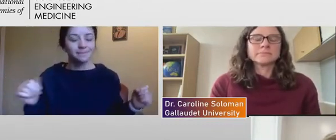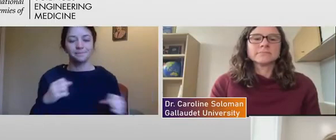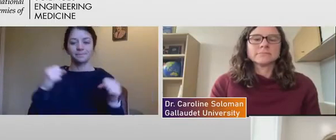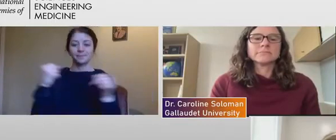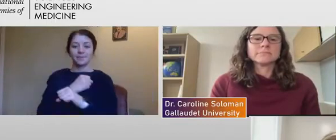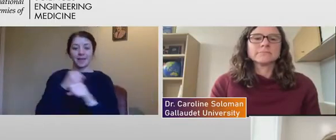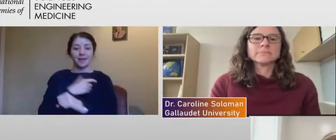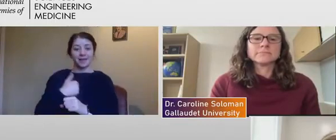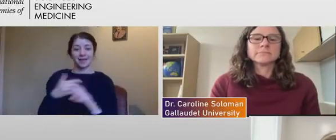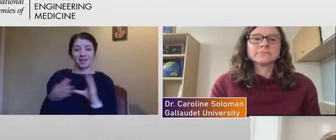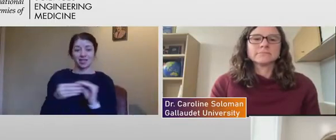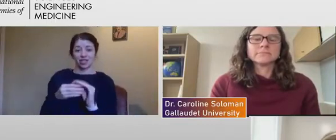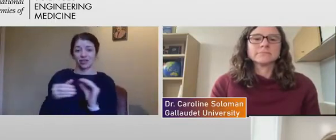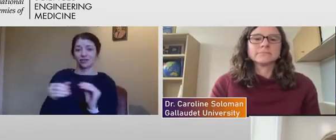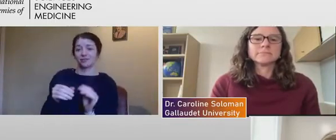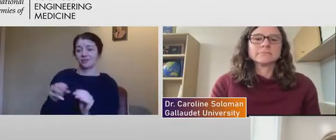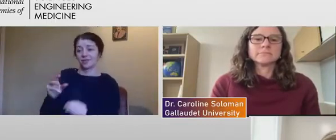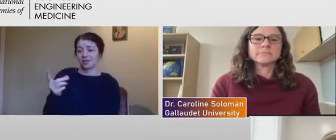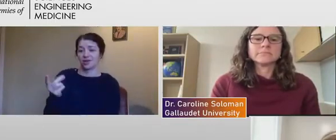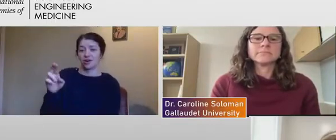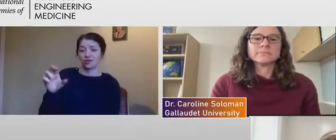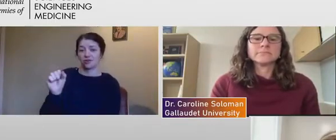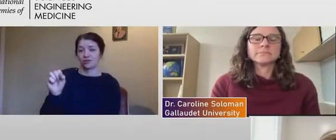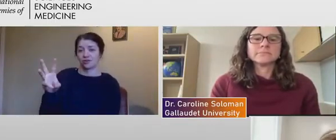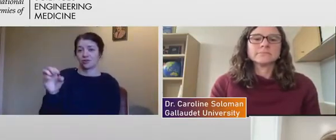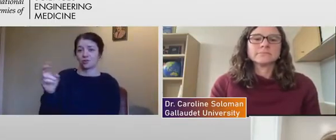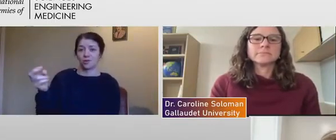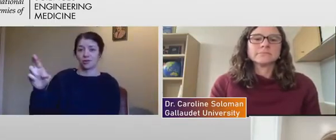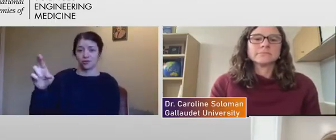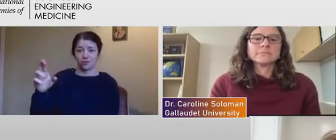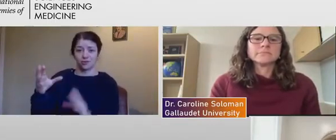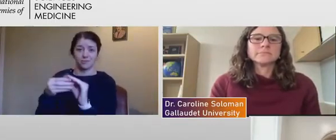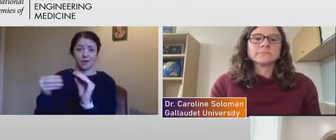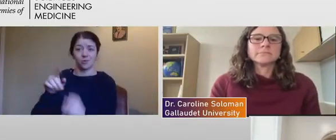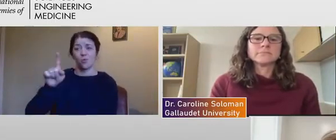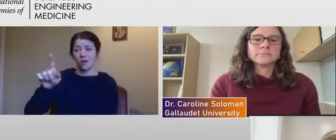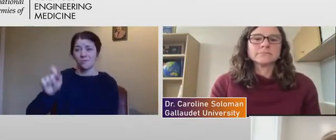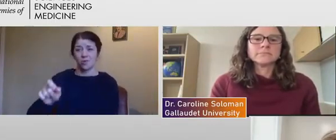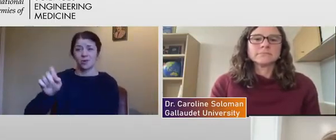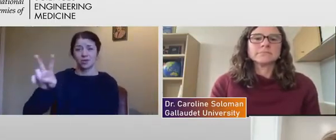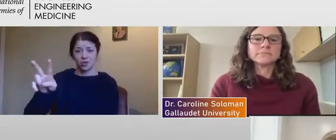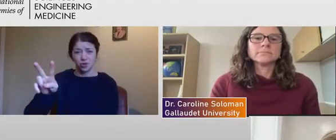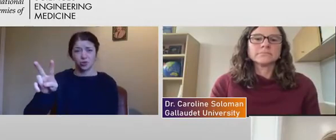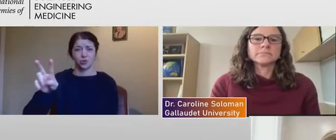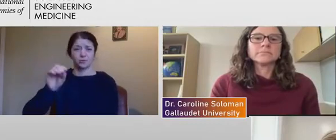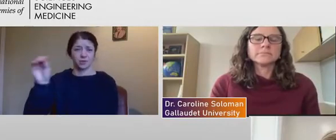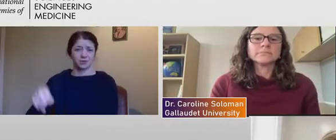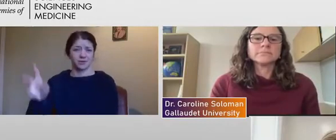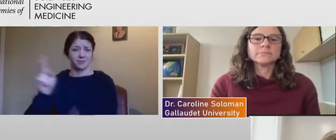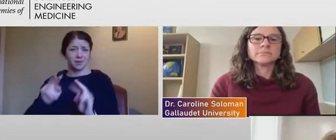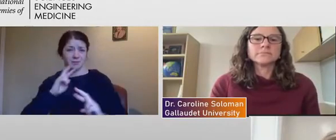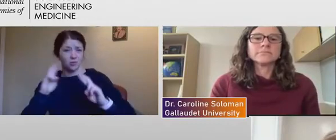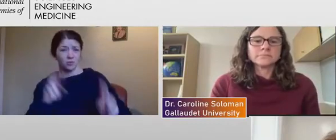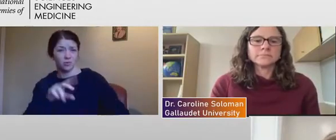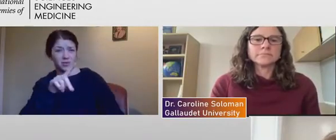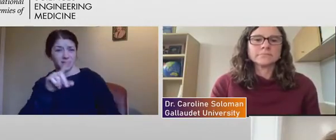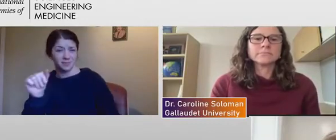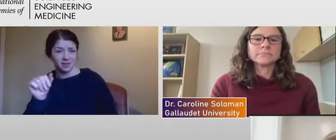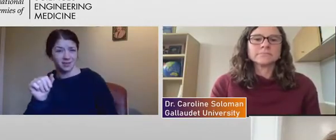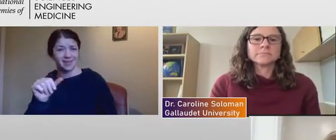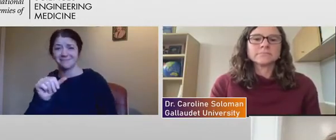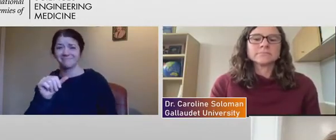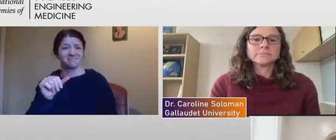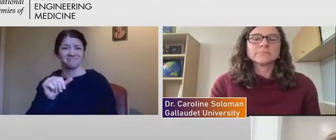that Dr. Spinner published about 1.2% of people reporting a disability. I don't believe that that 1